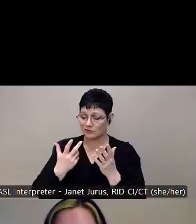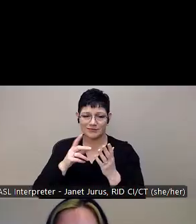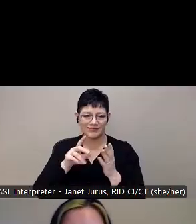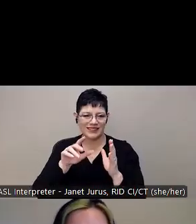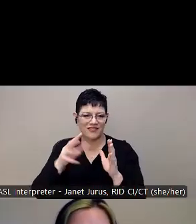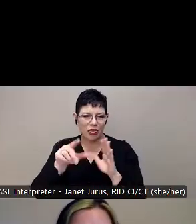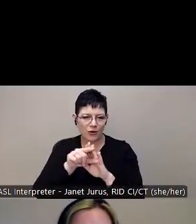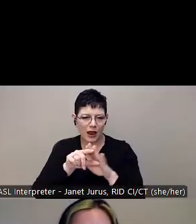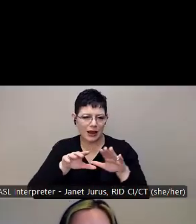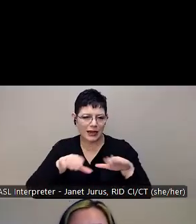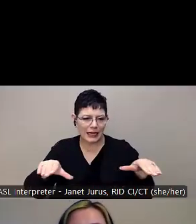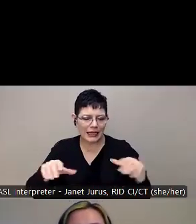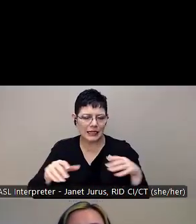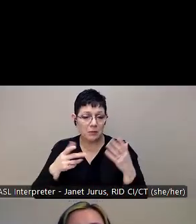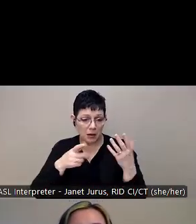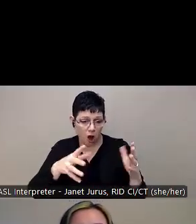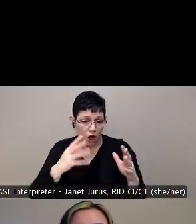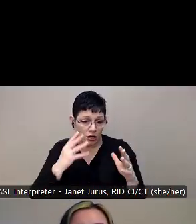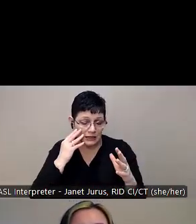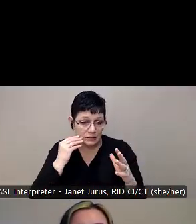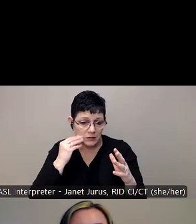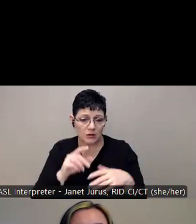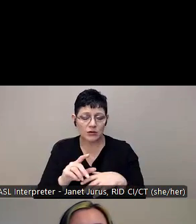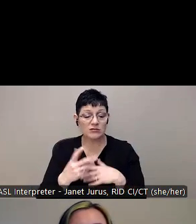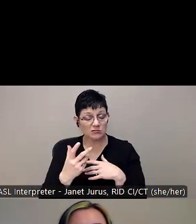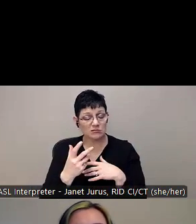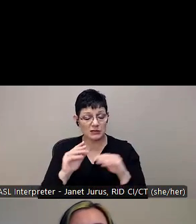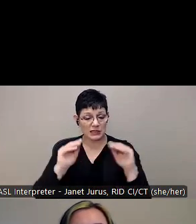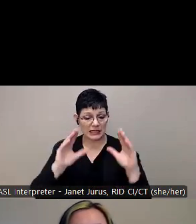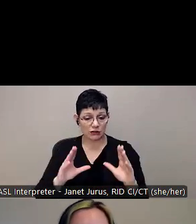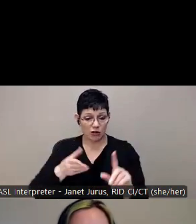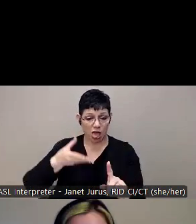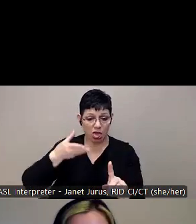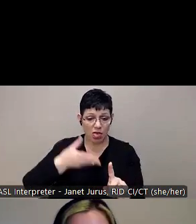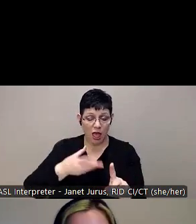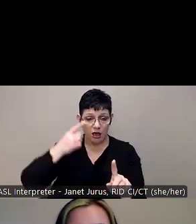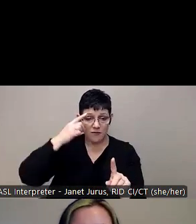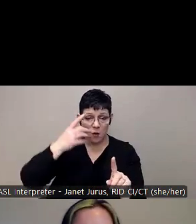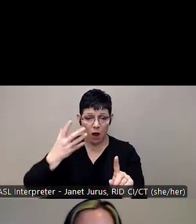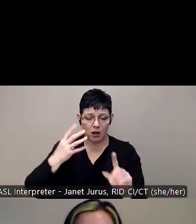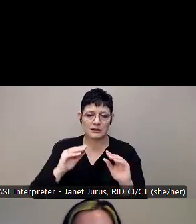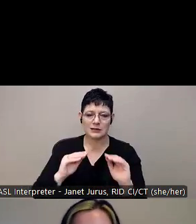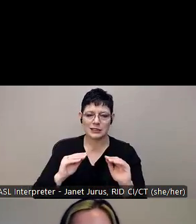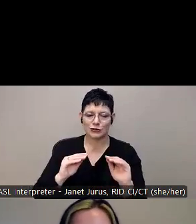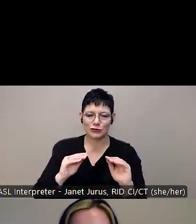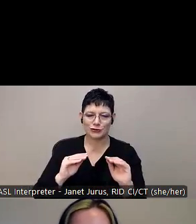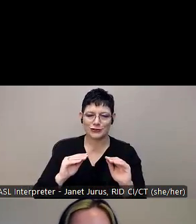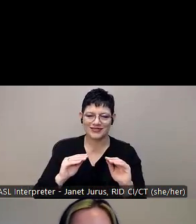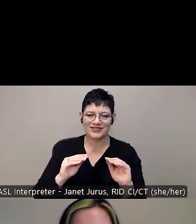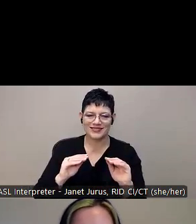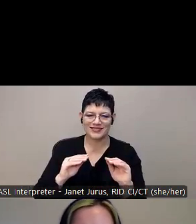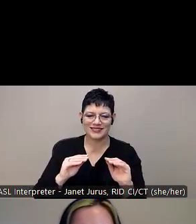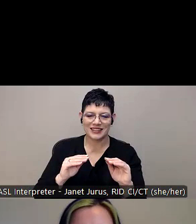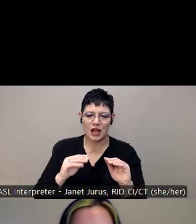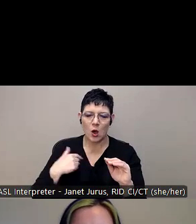teacher, maybe you've been a teacher as well, teachers are there to teach. And we want to often be there to be